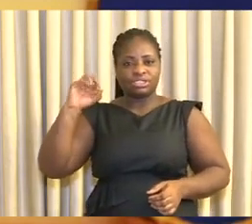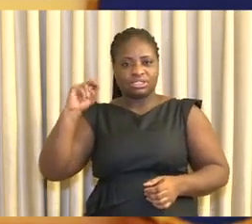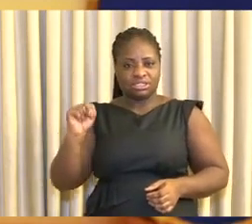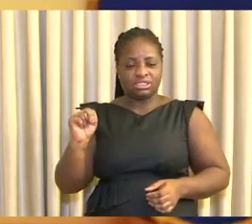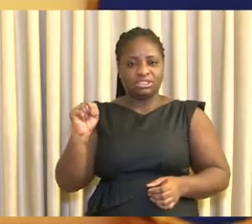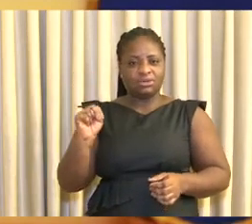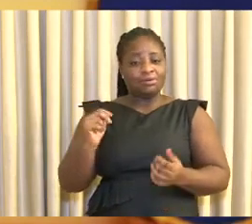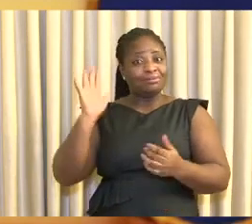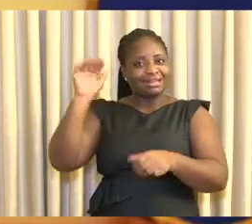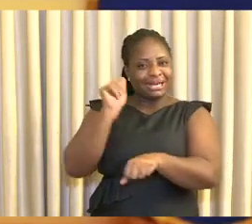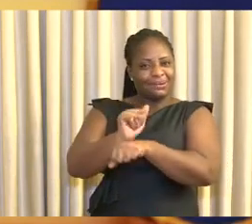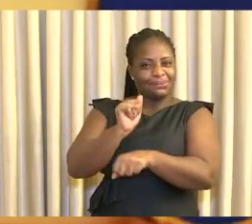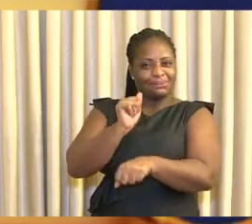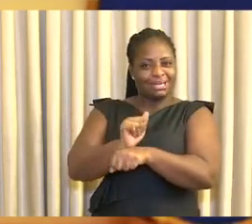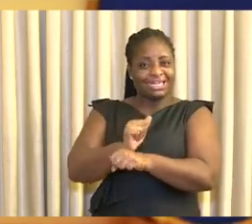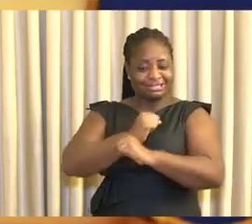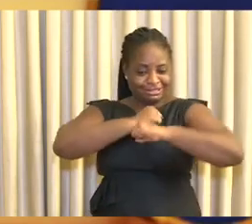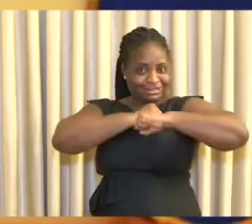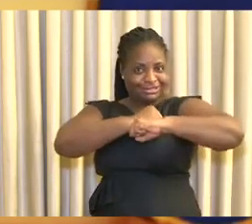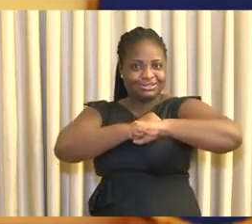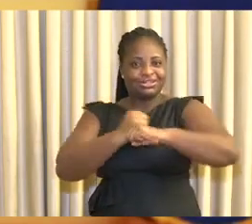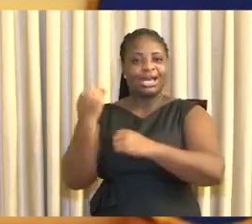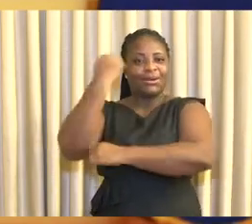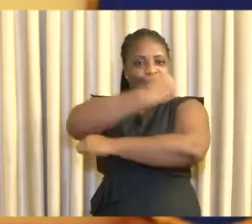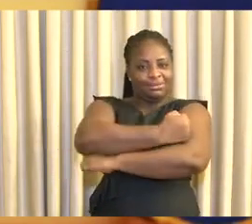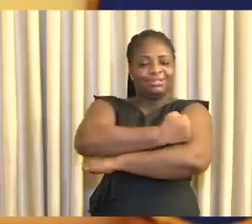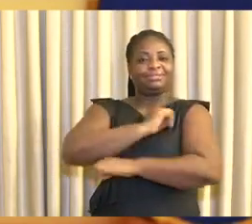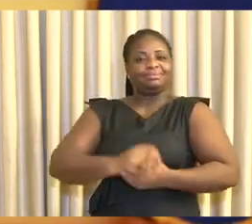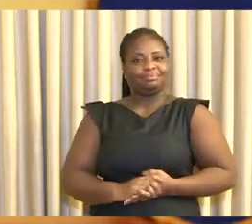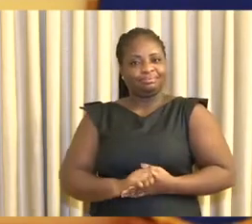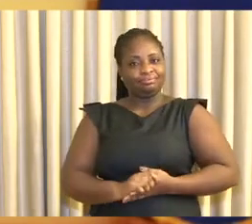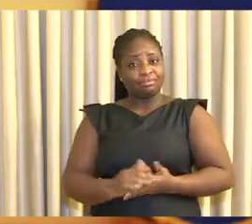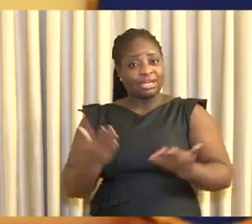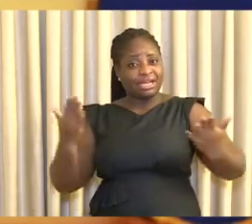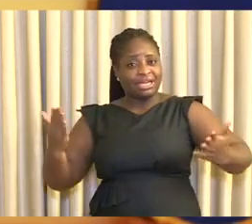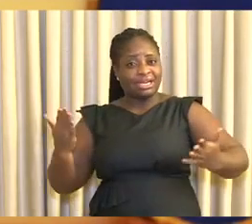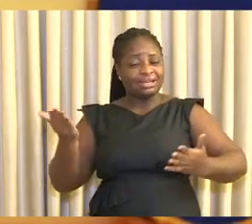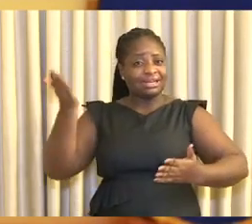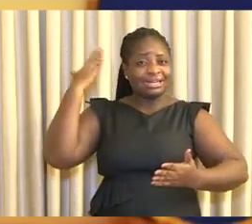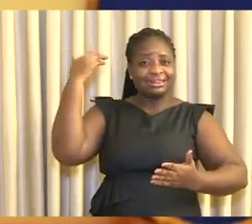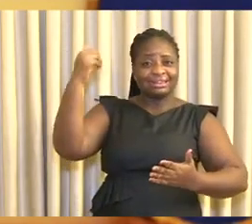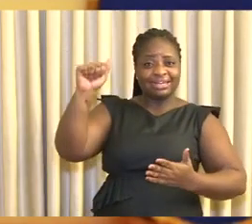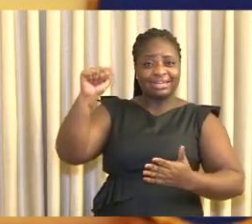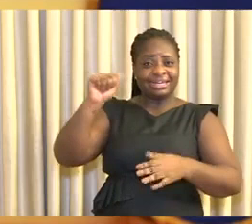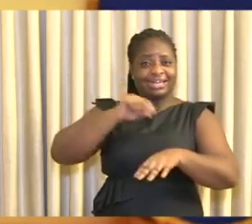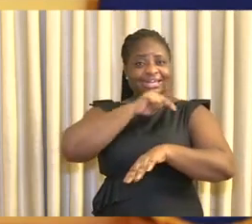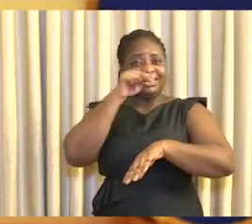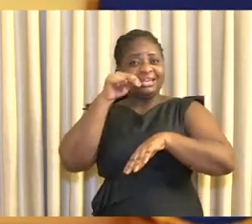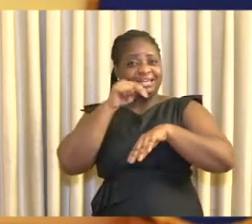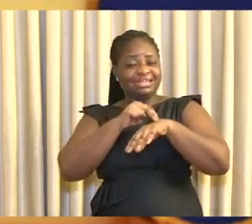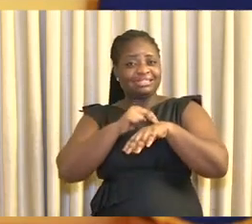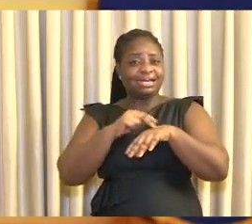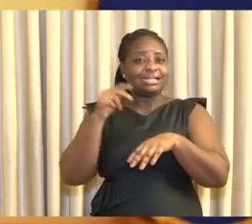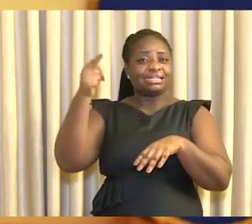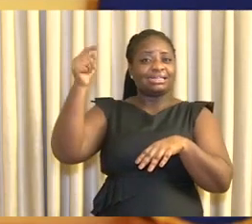for their work in securing our borders. The arrest of 10 West African nationals in Tamalee,